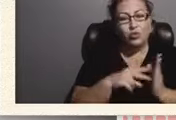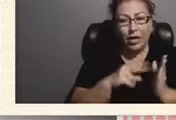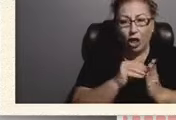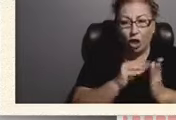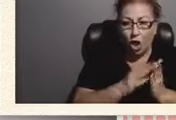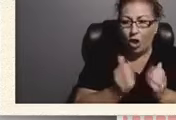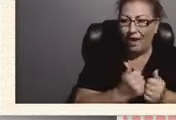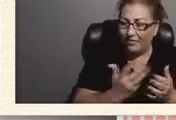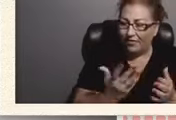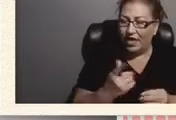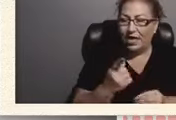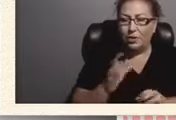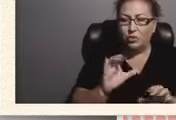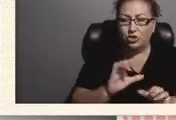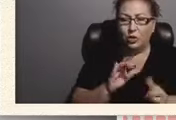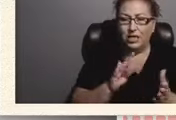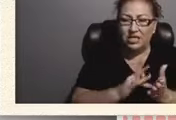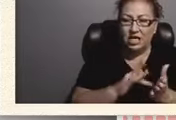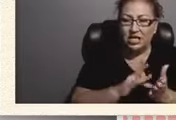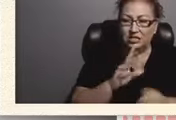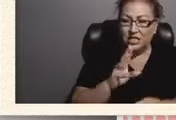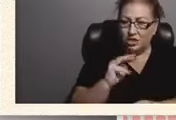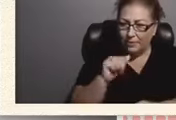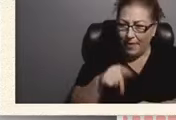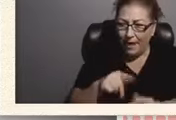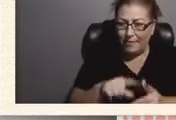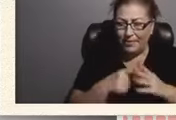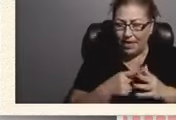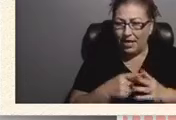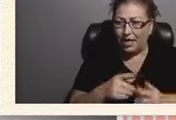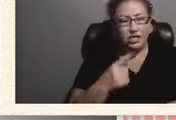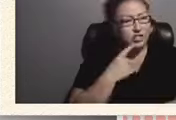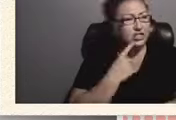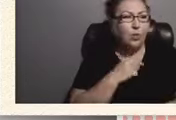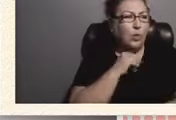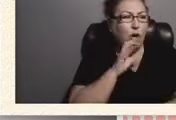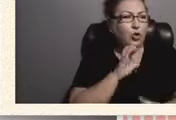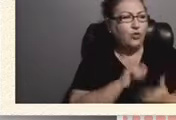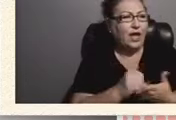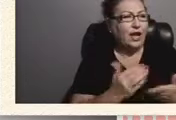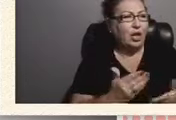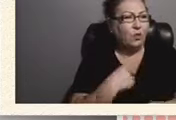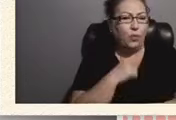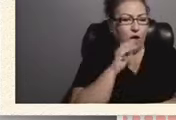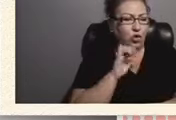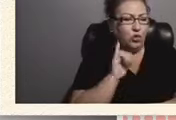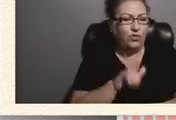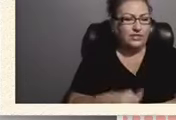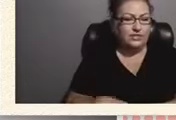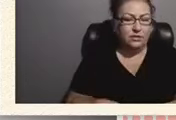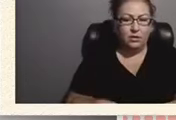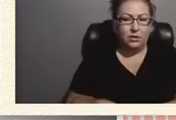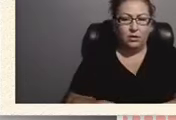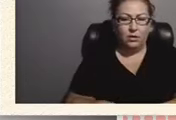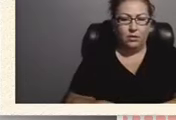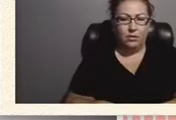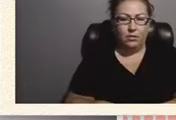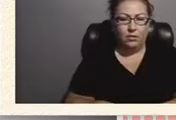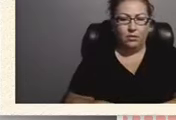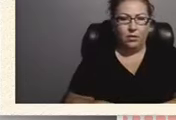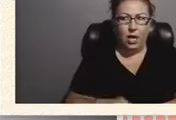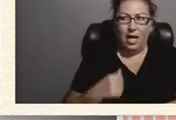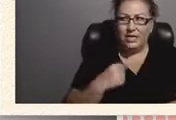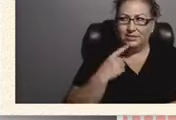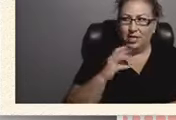touch math all this at the beginning and she goes we don't do that here we don't do this and i do this in the county i said well no